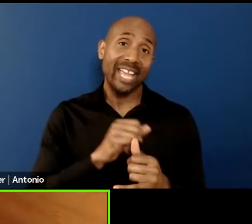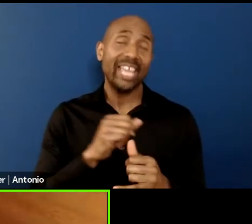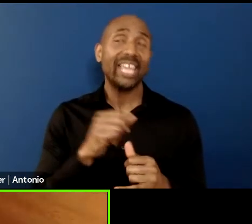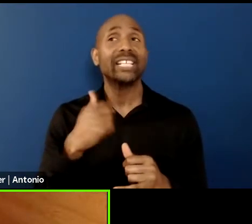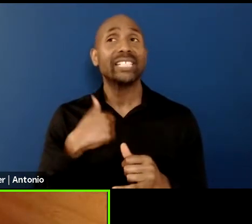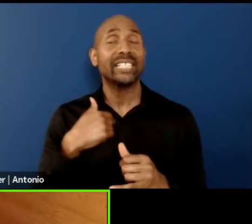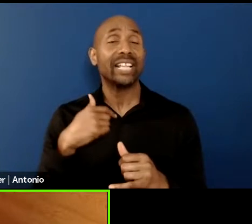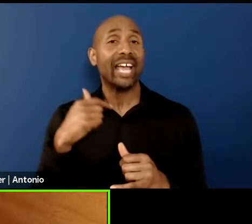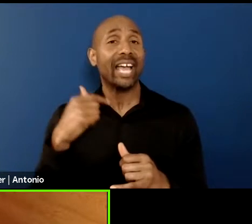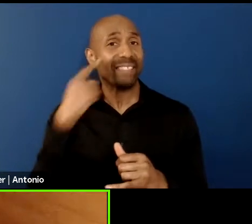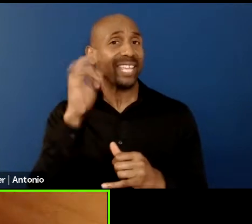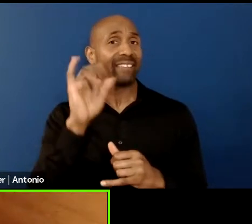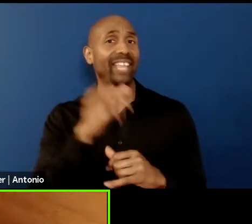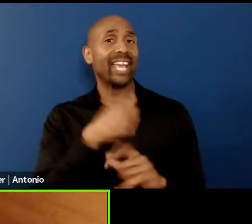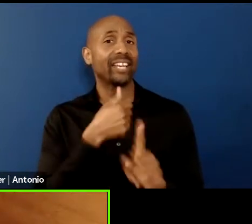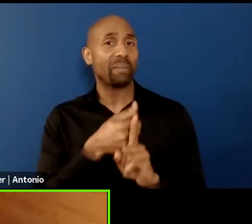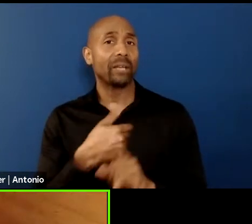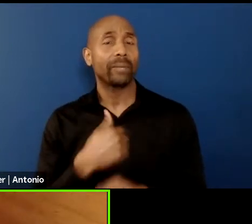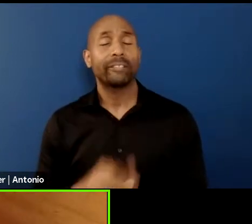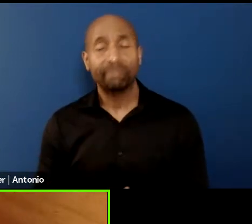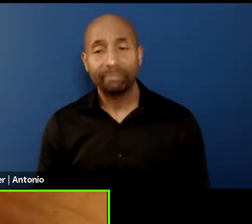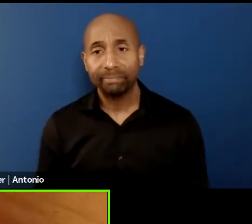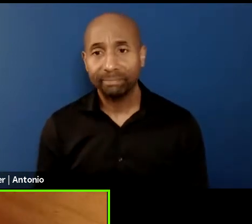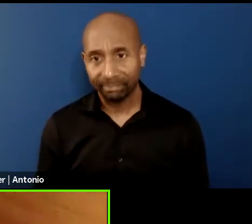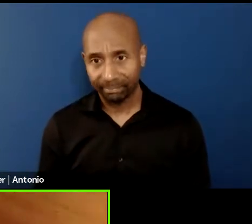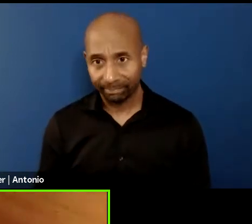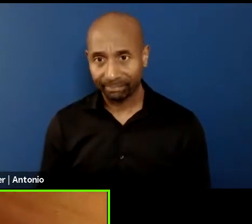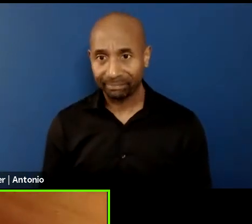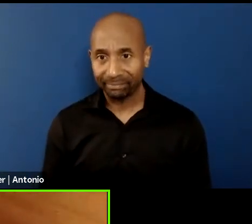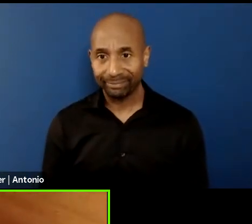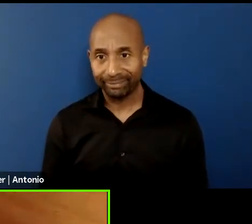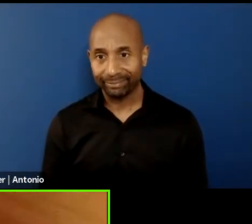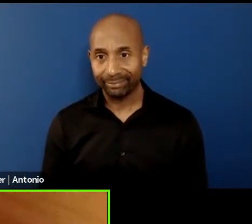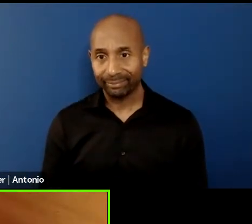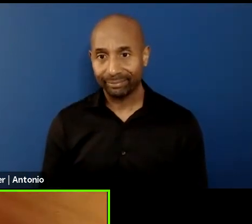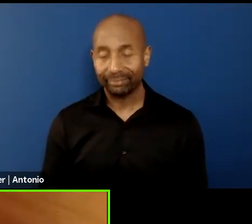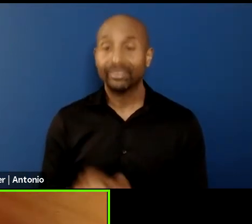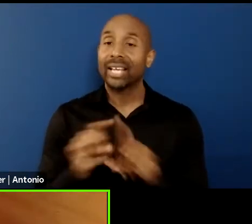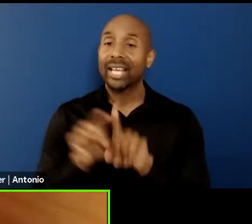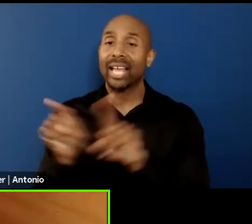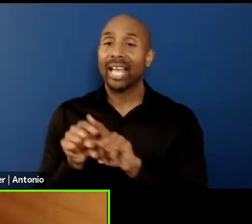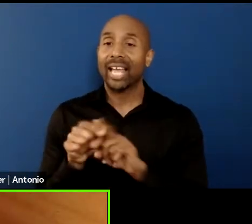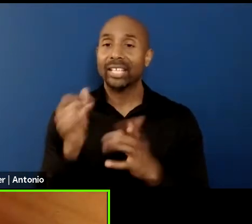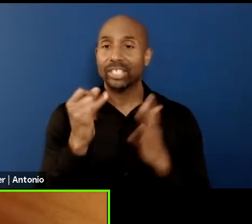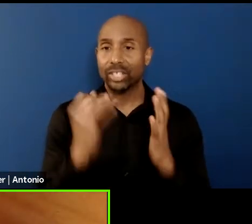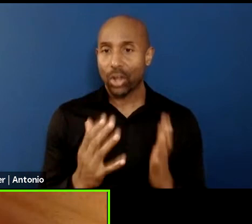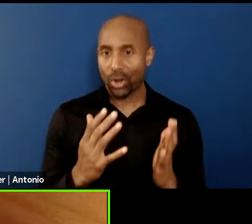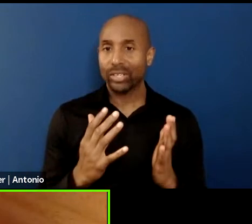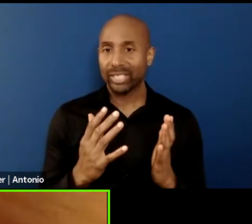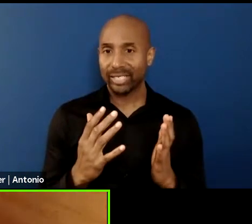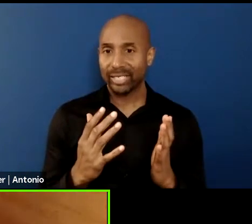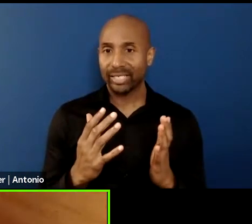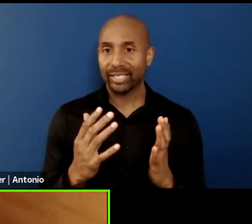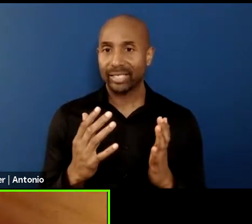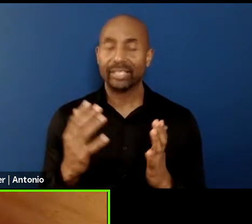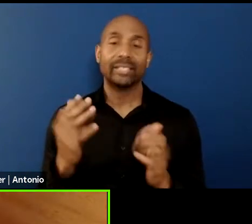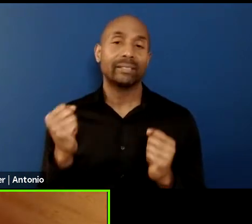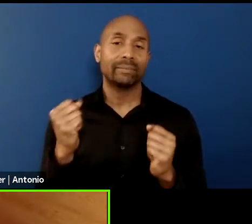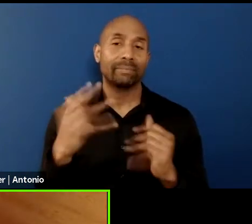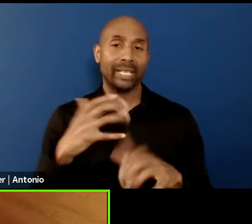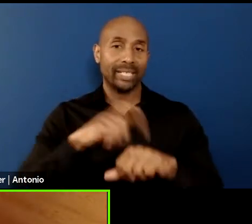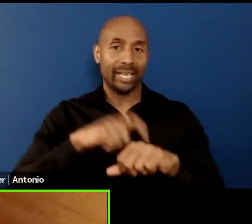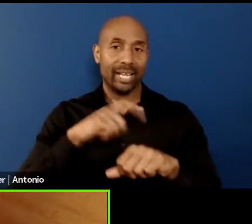and I think I have been work damaged, know? Like we have, as an artist, like don't know these kind of